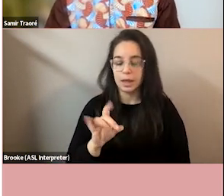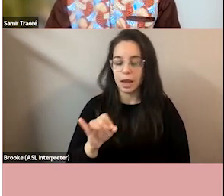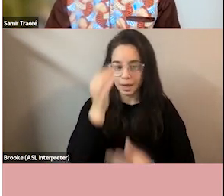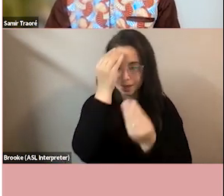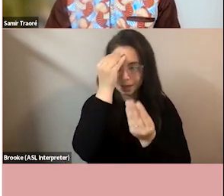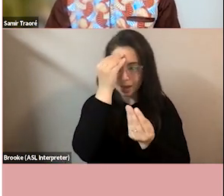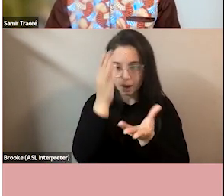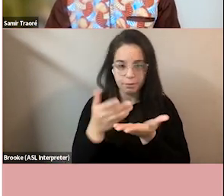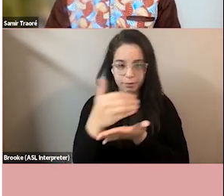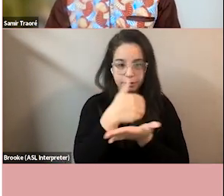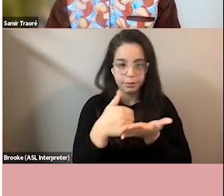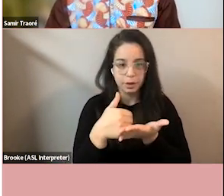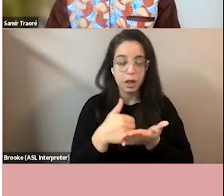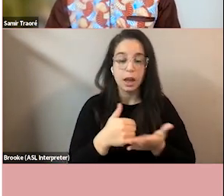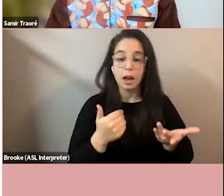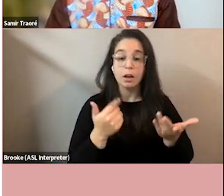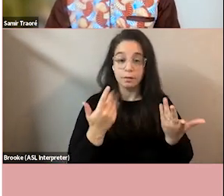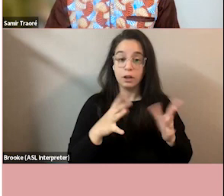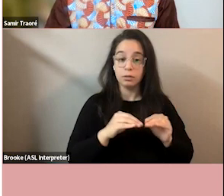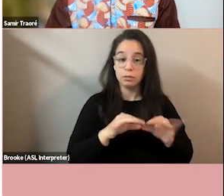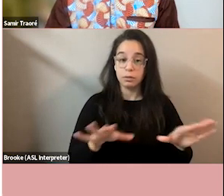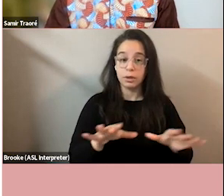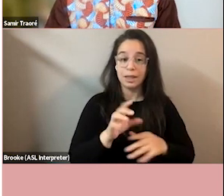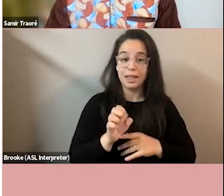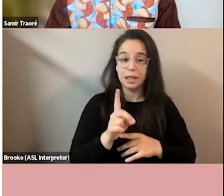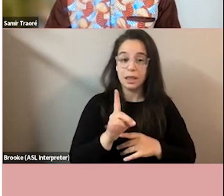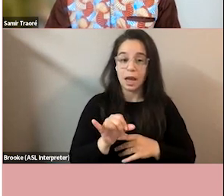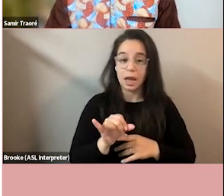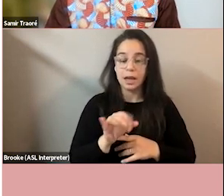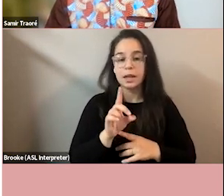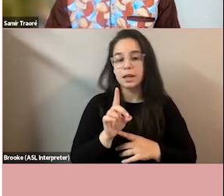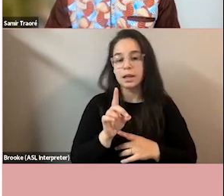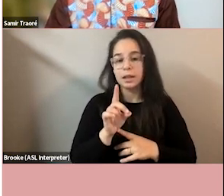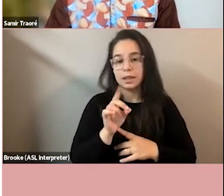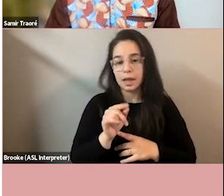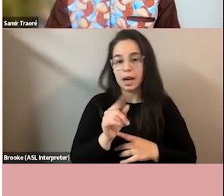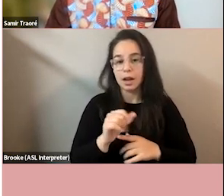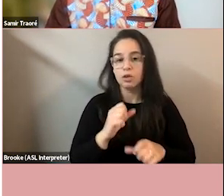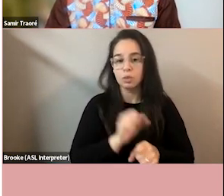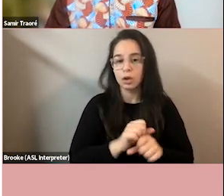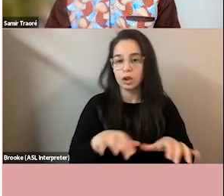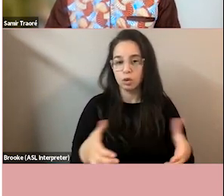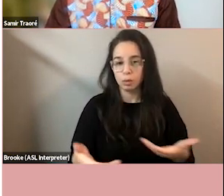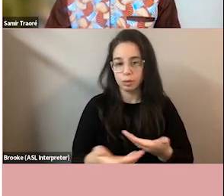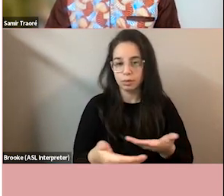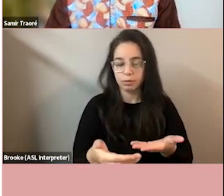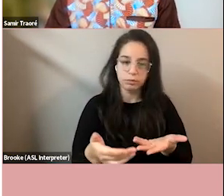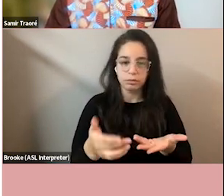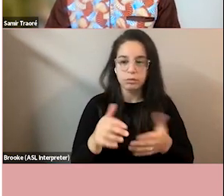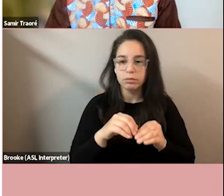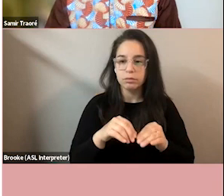we've officially launched an edi data task force in september of last